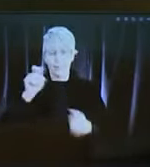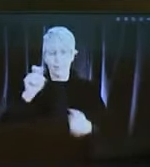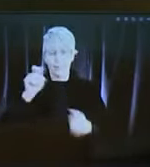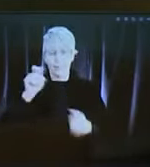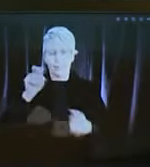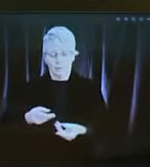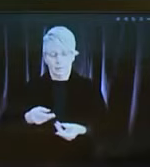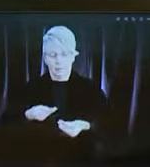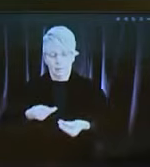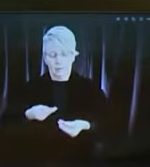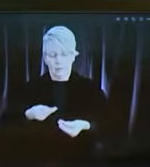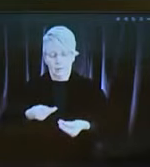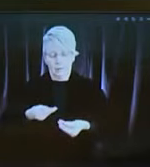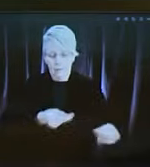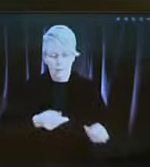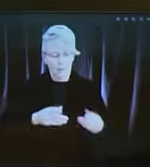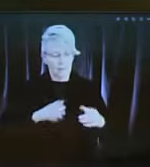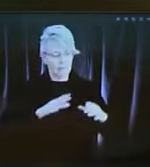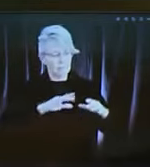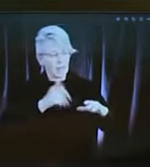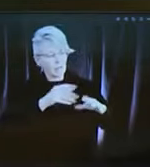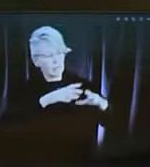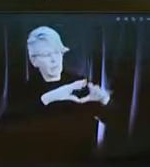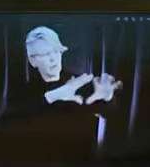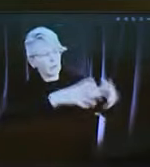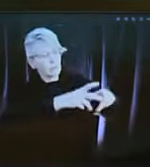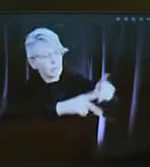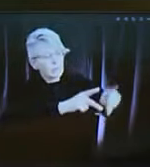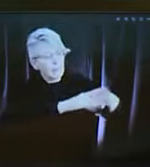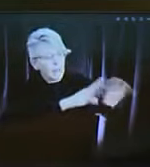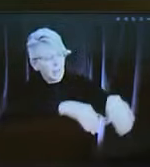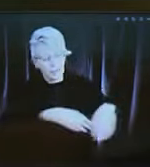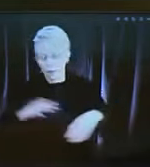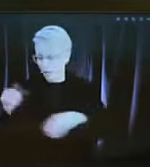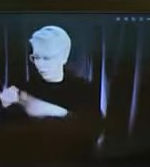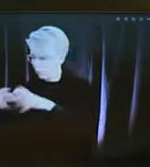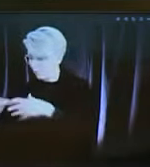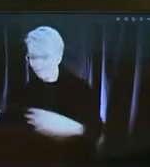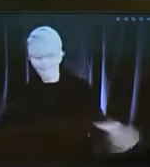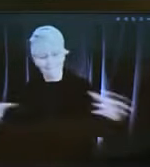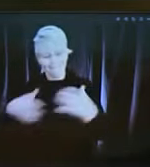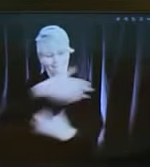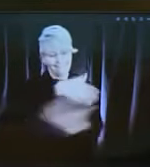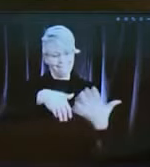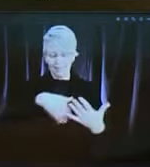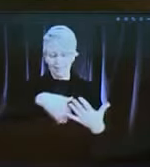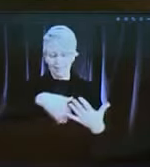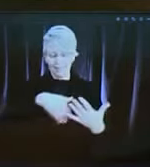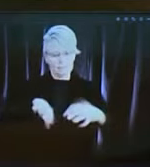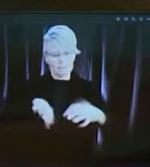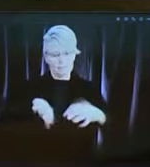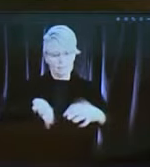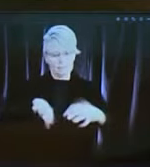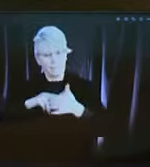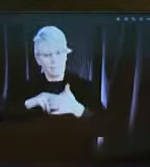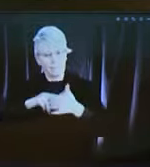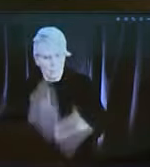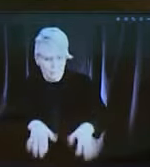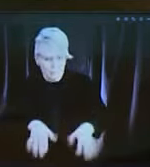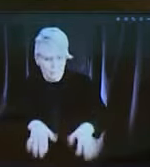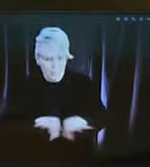households and workplaces when we are out and about will remain essential over the next weeks and months